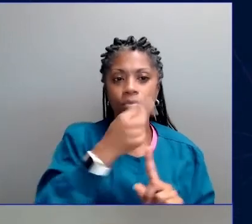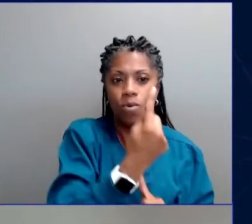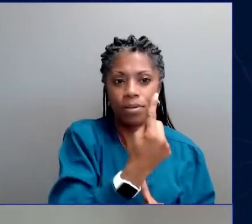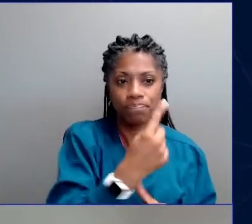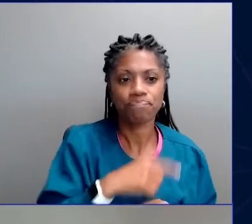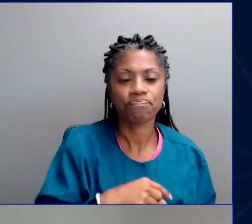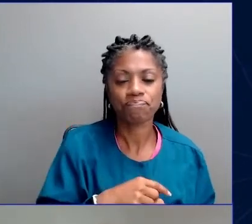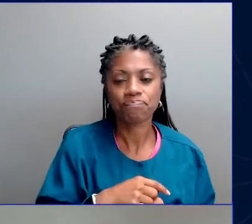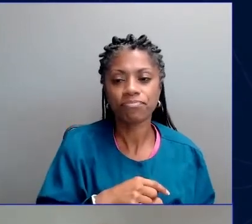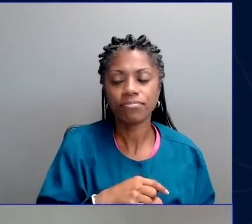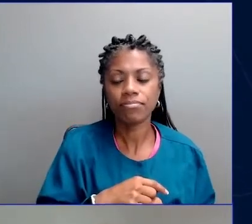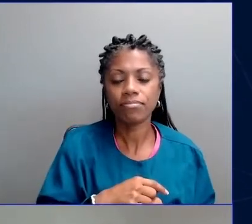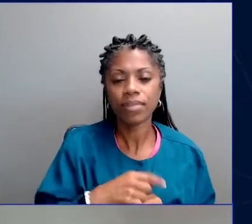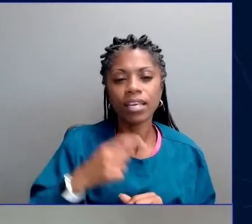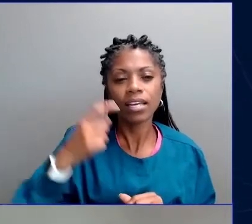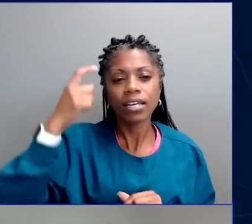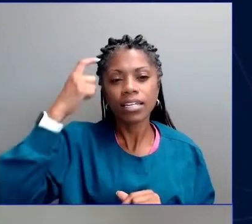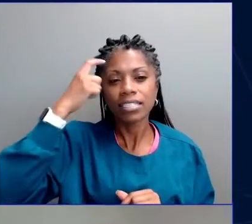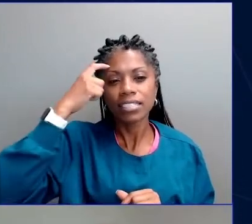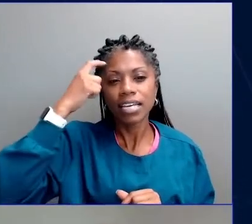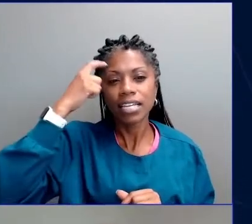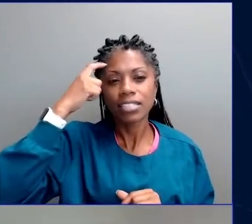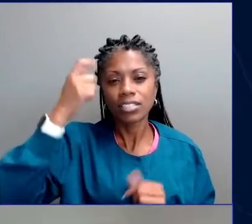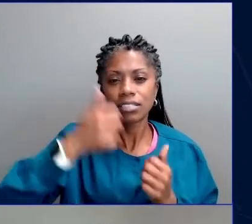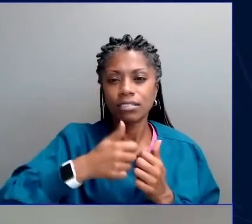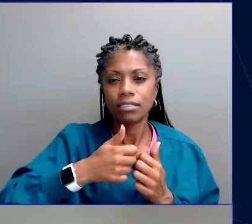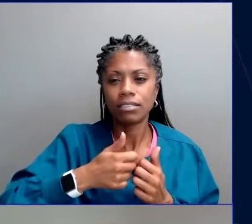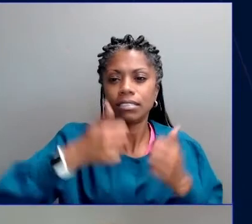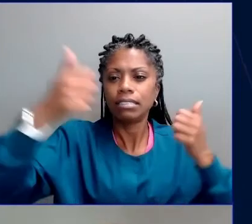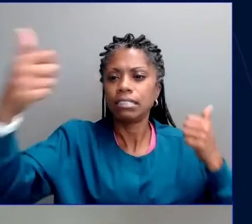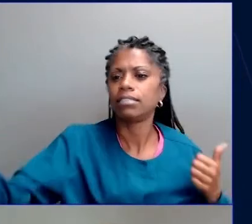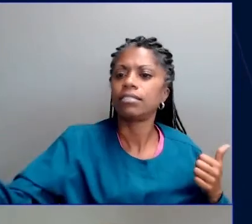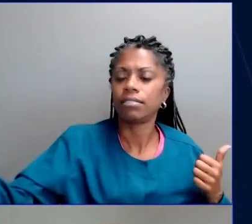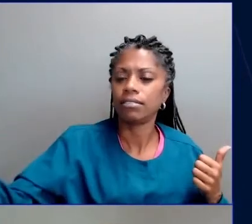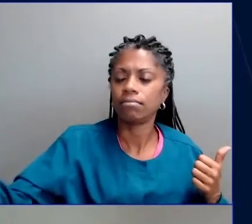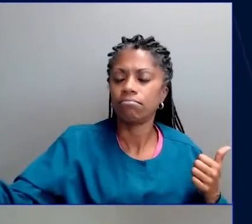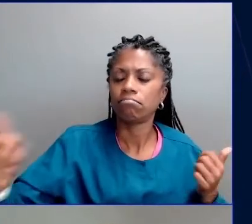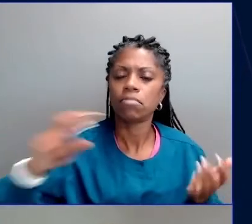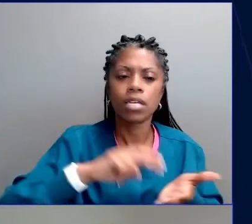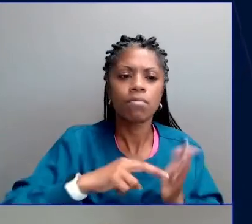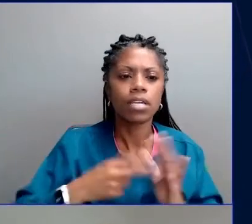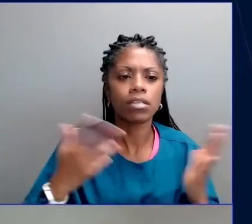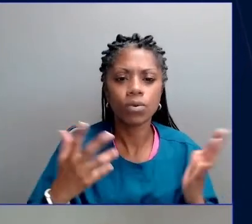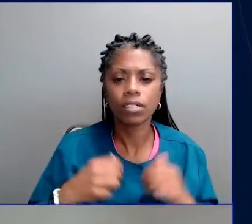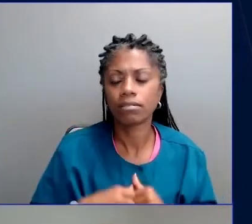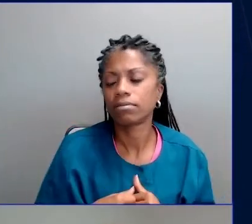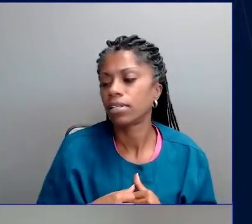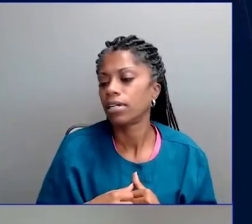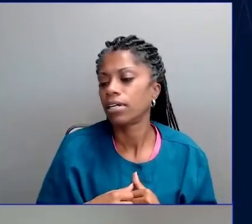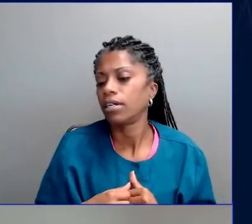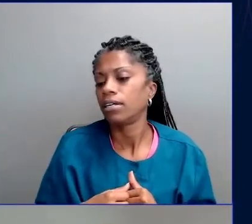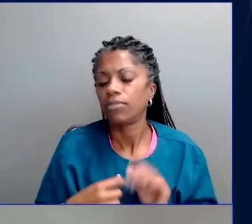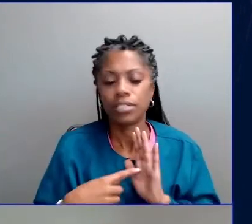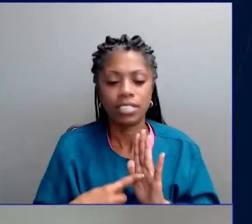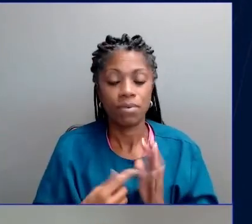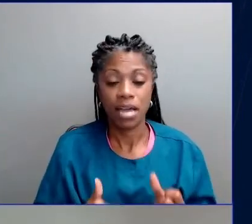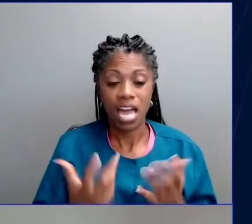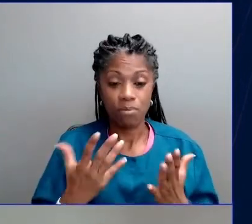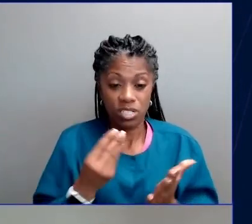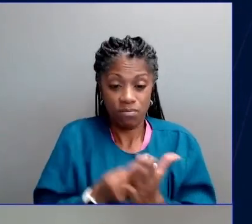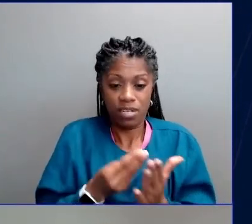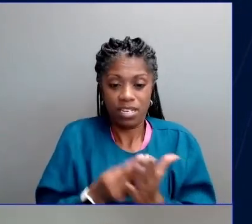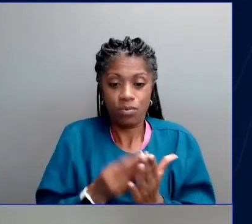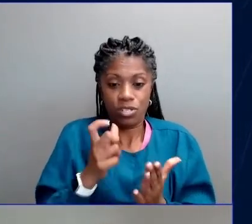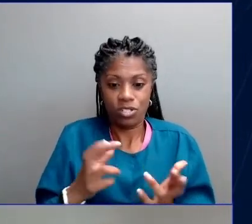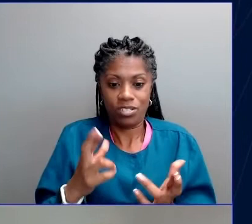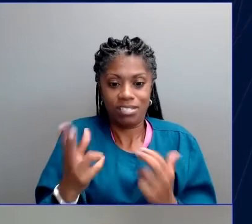often see many things as being far away from us. How much money we should save for retirement, how much we should be exercising, what